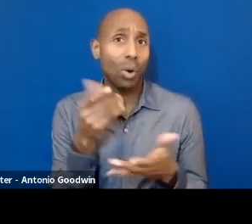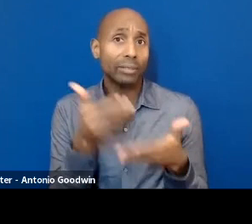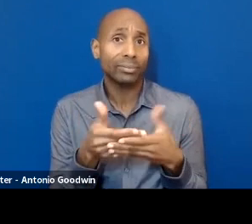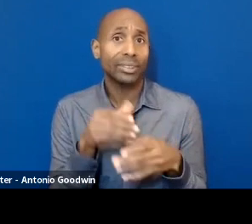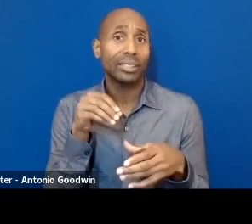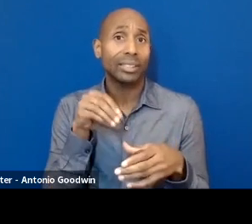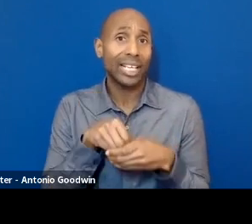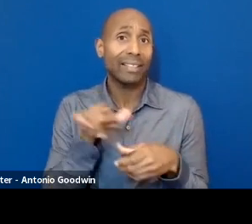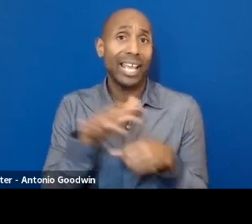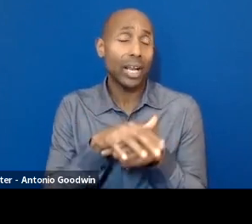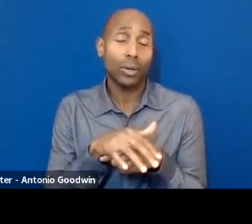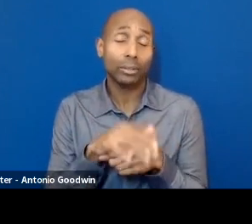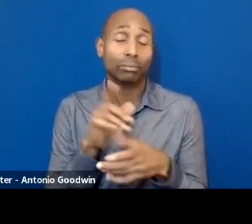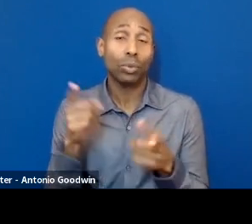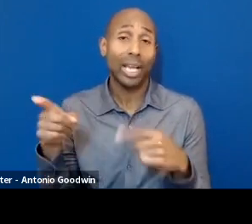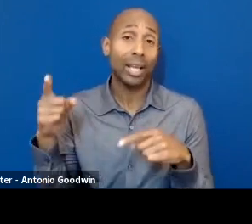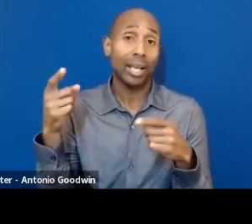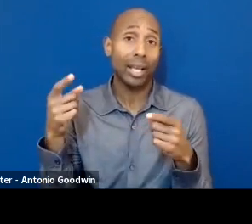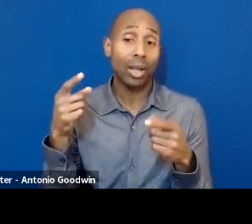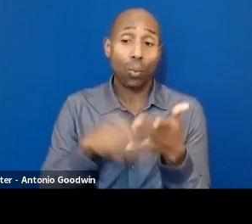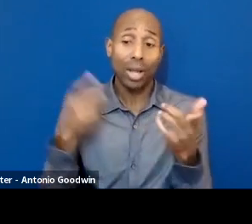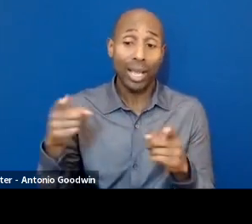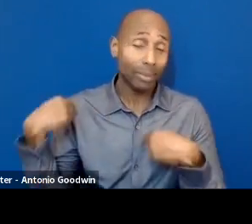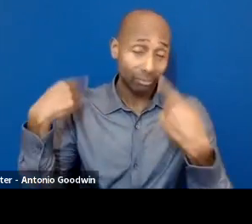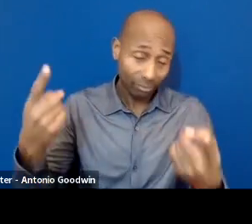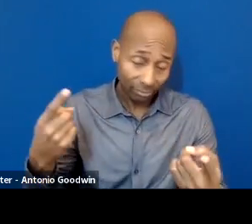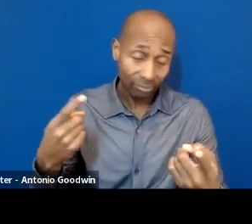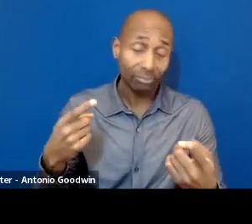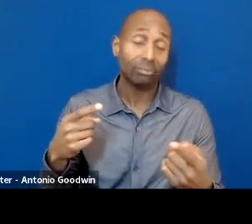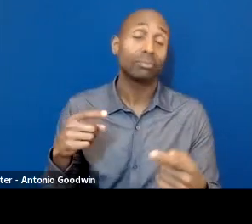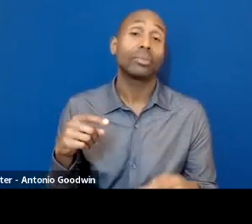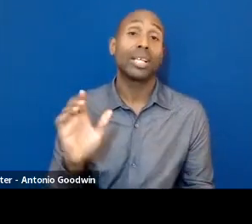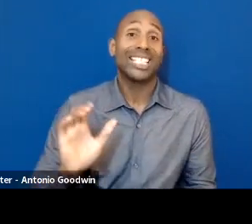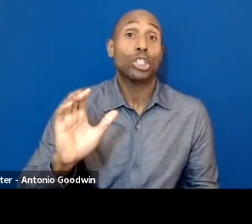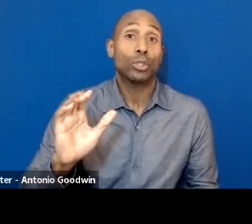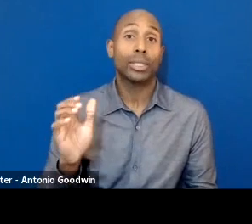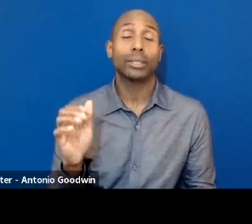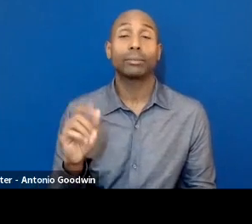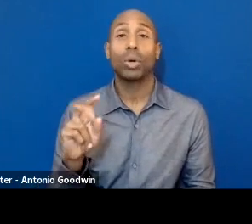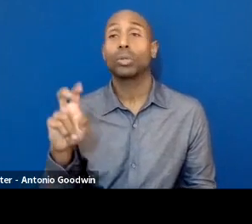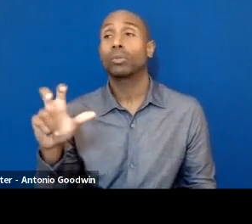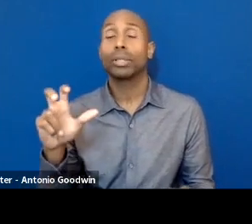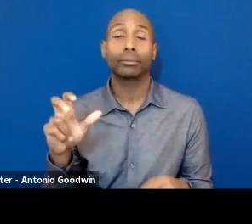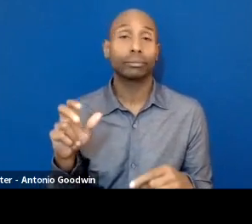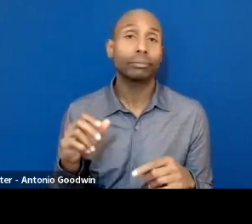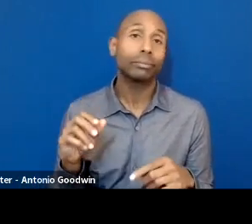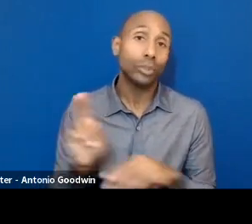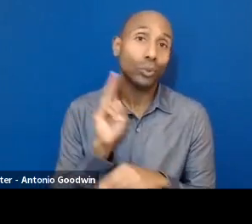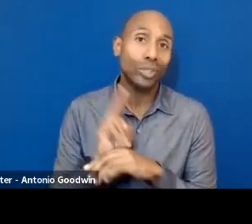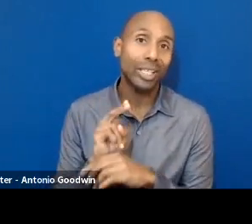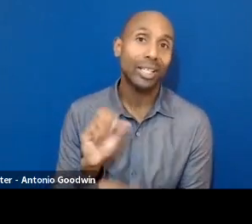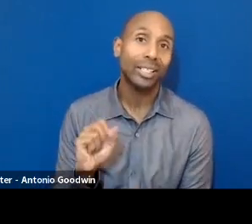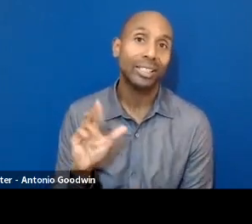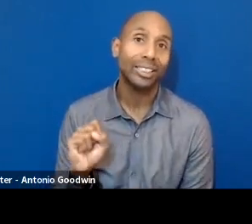centuries in a sustainable way. There's also a lot of books about regenerative textile design